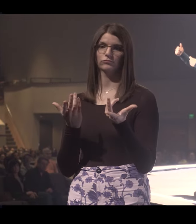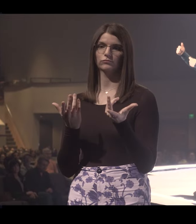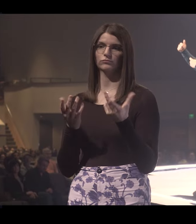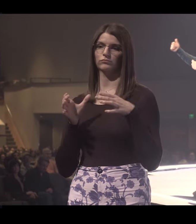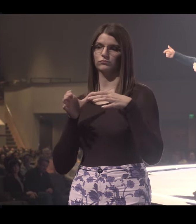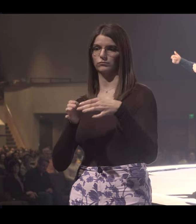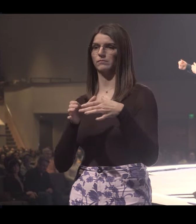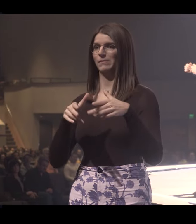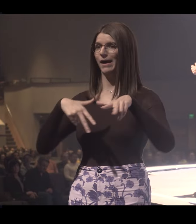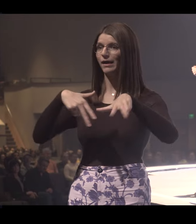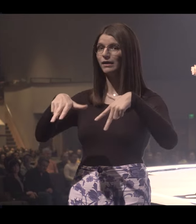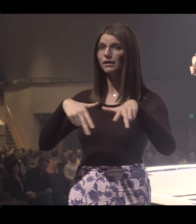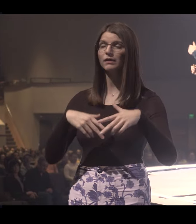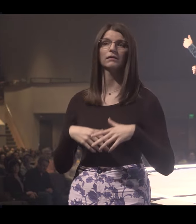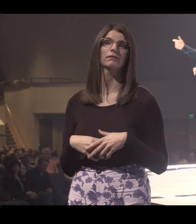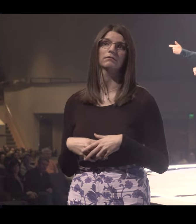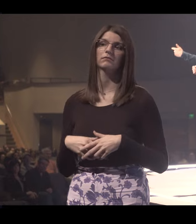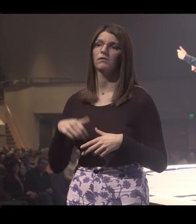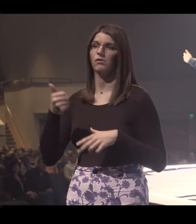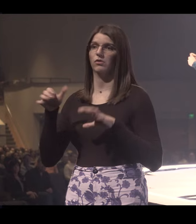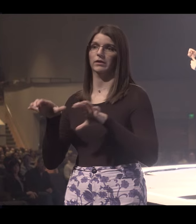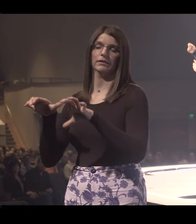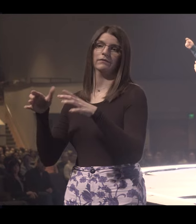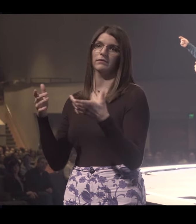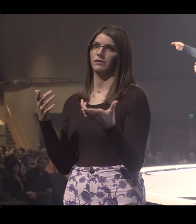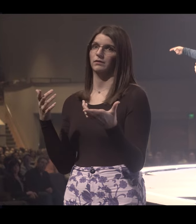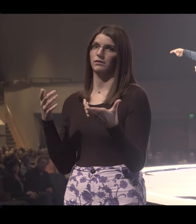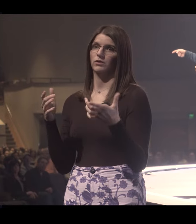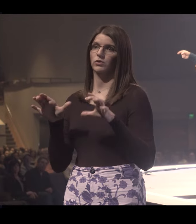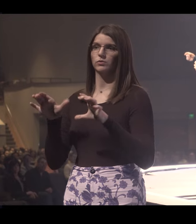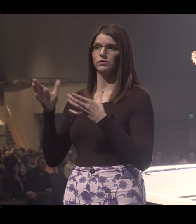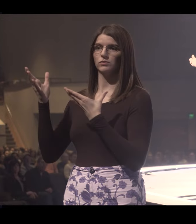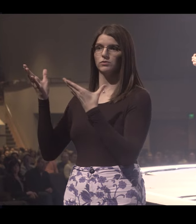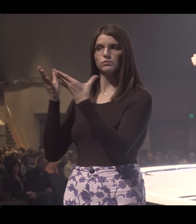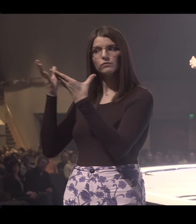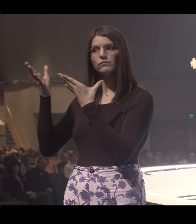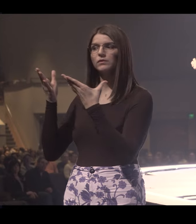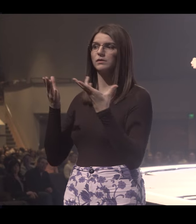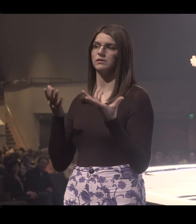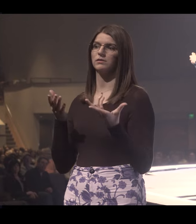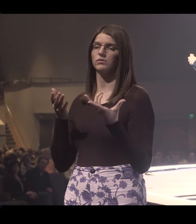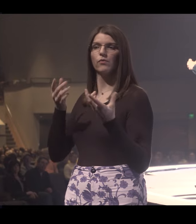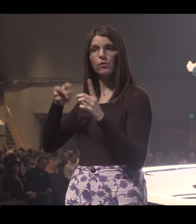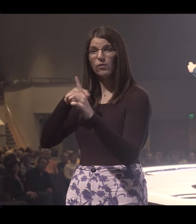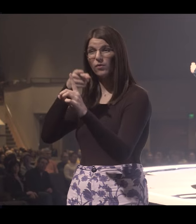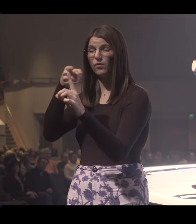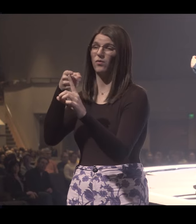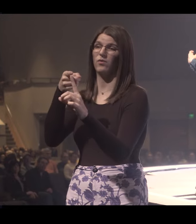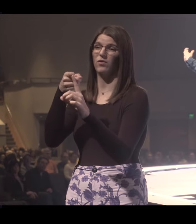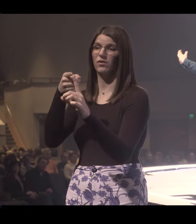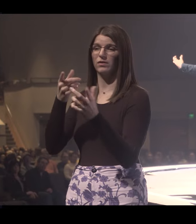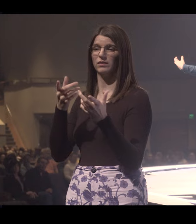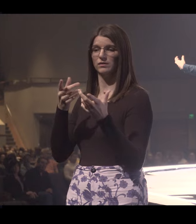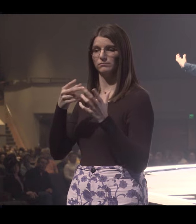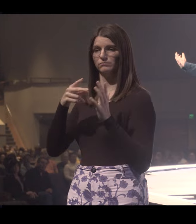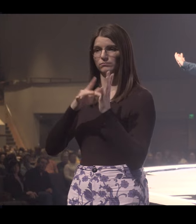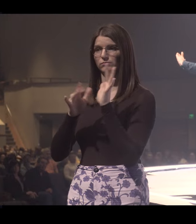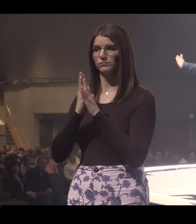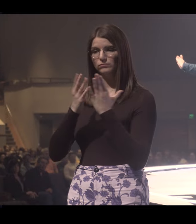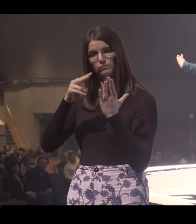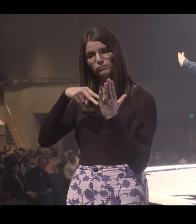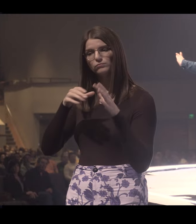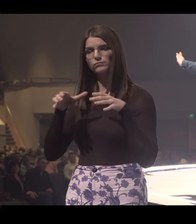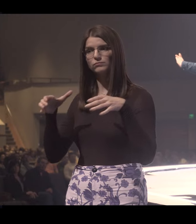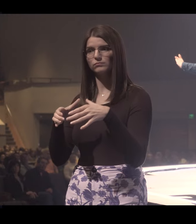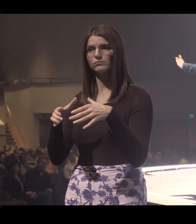groups that get together for maybe hiking or another activity or doing service projects, all with the goal then of like trying to get into